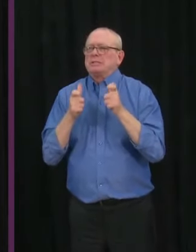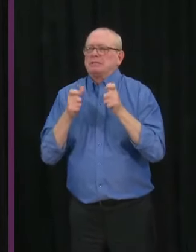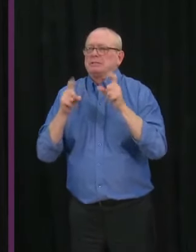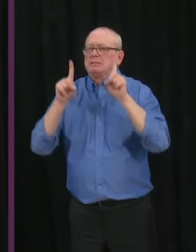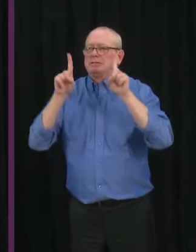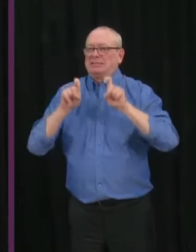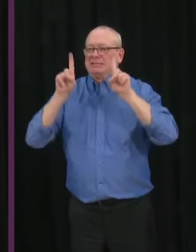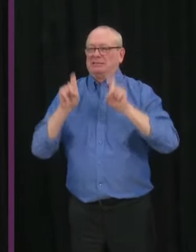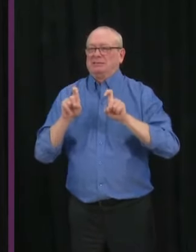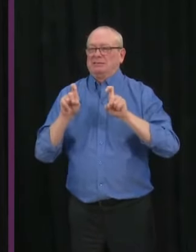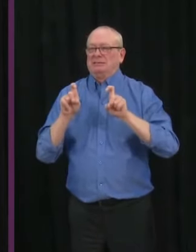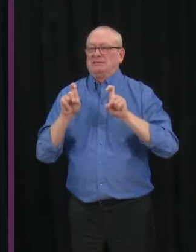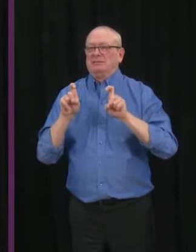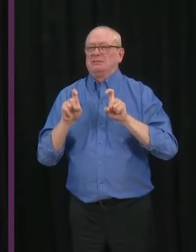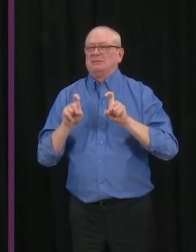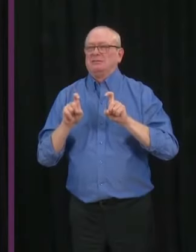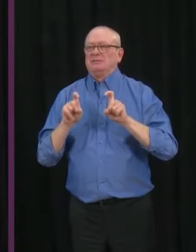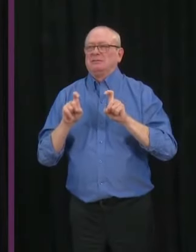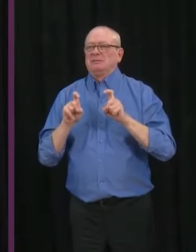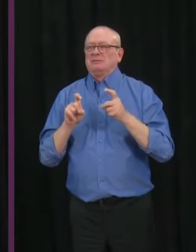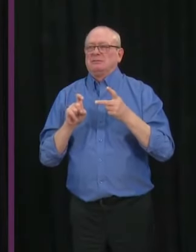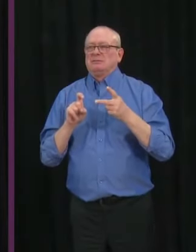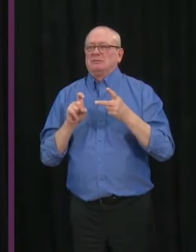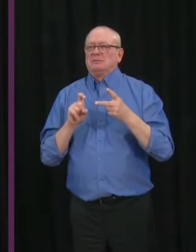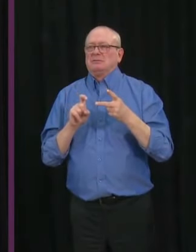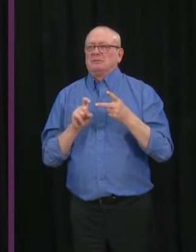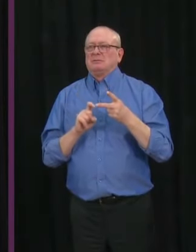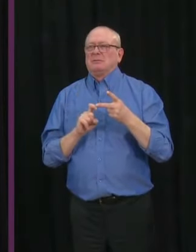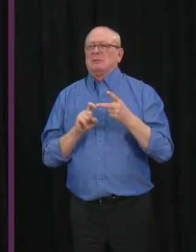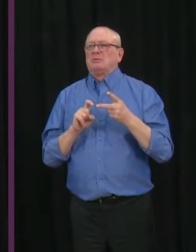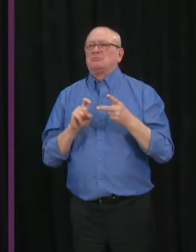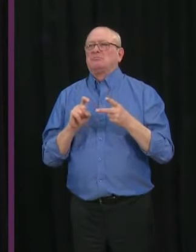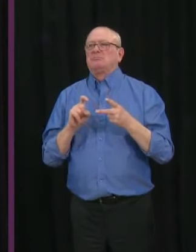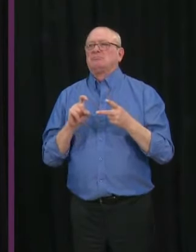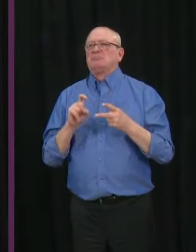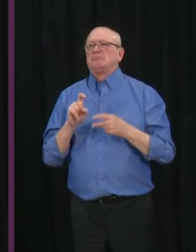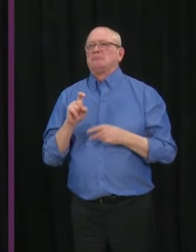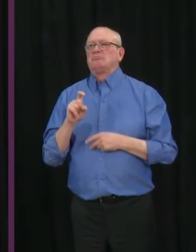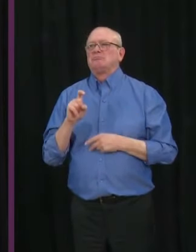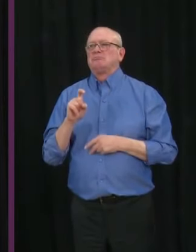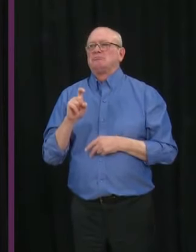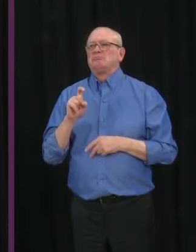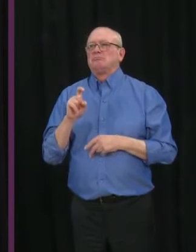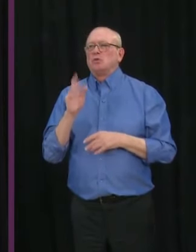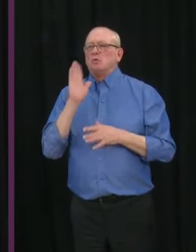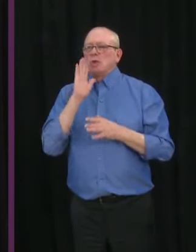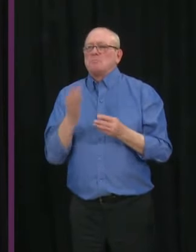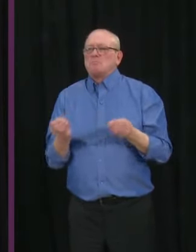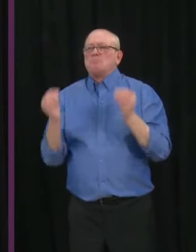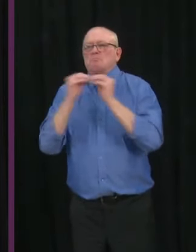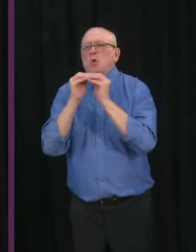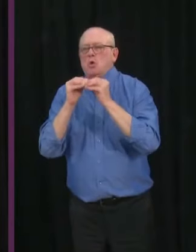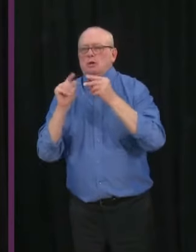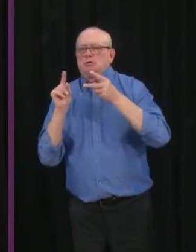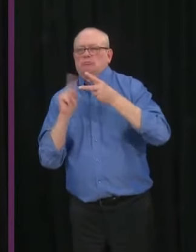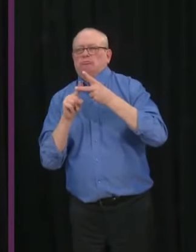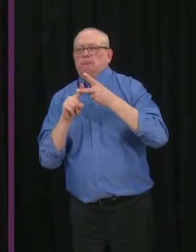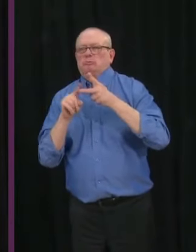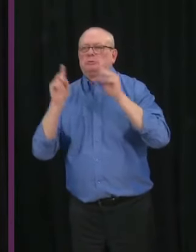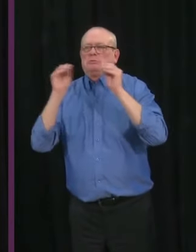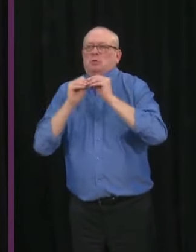that we're currently working to scale up. And we are planning by the end of this month to be able to test